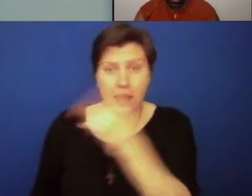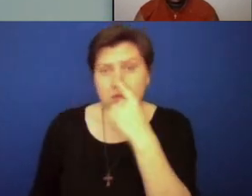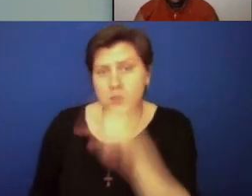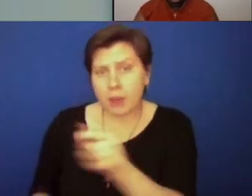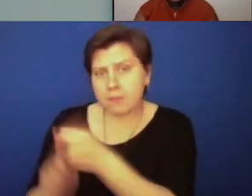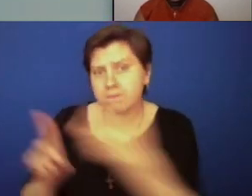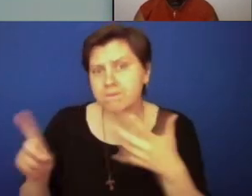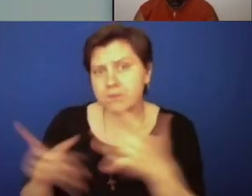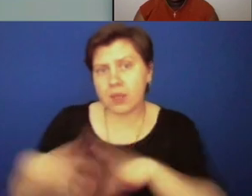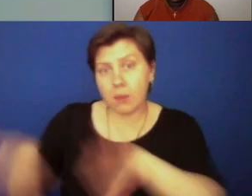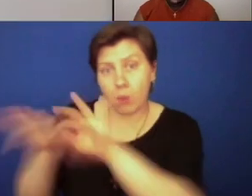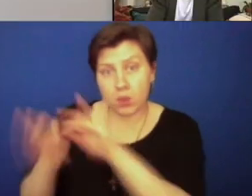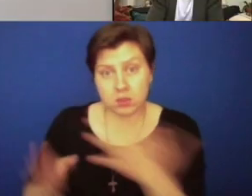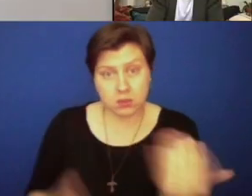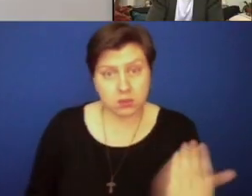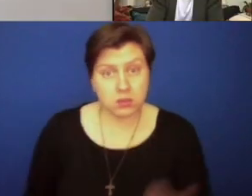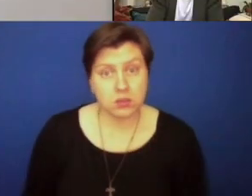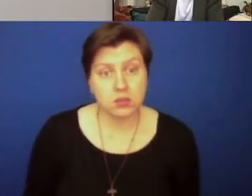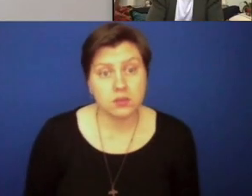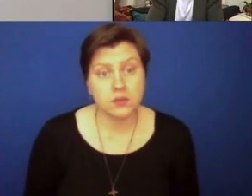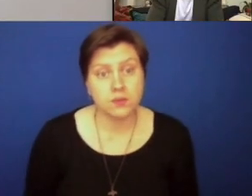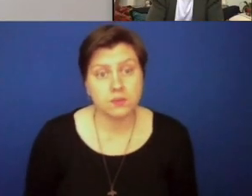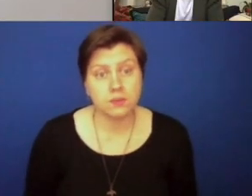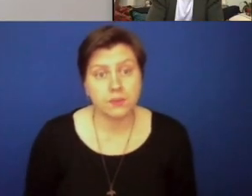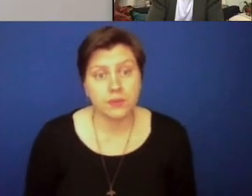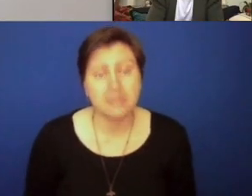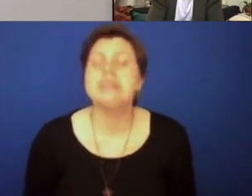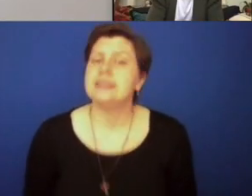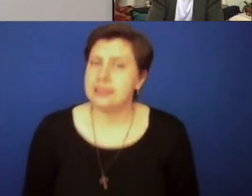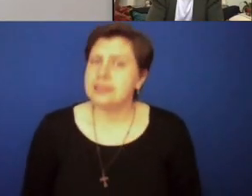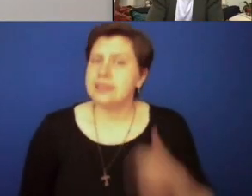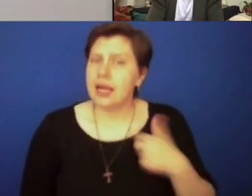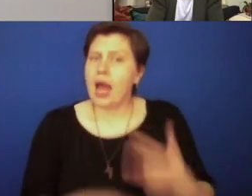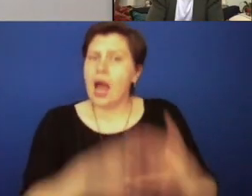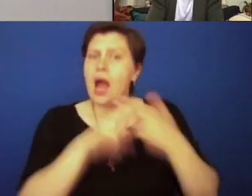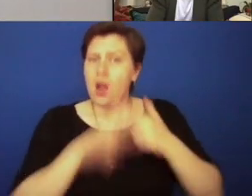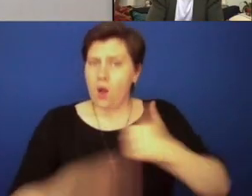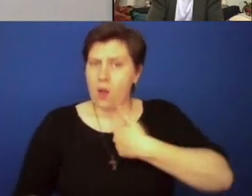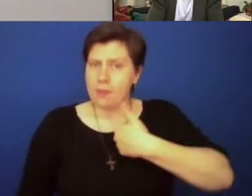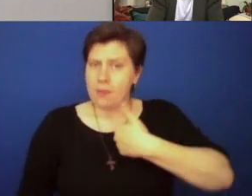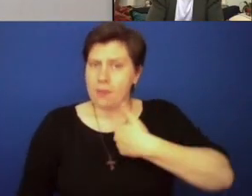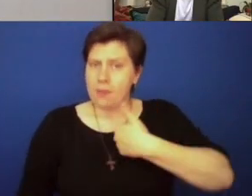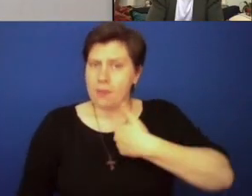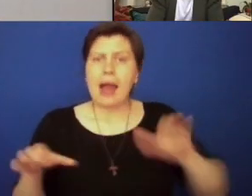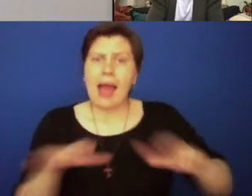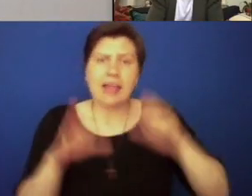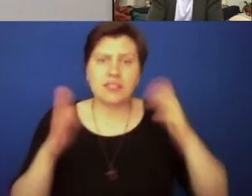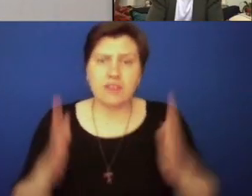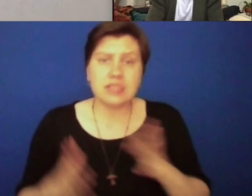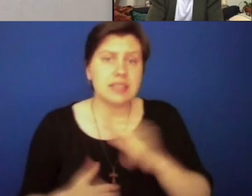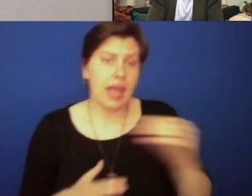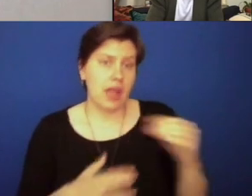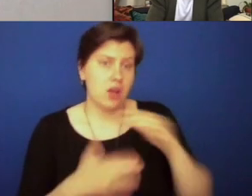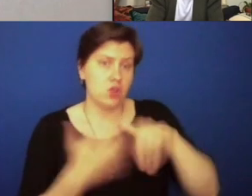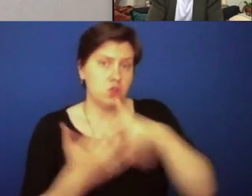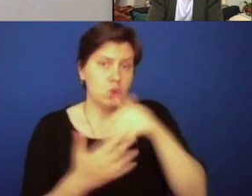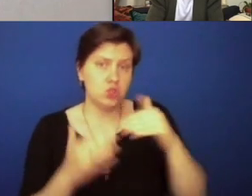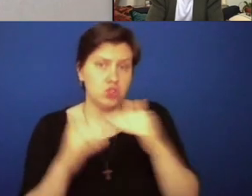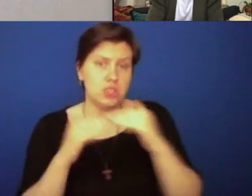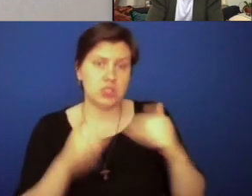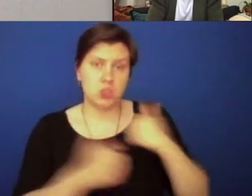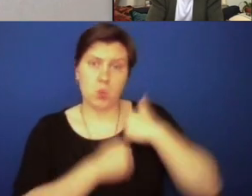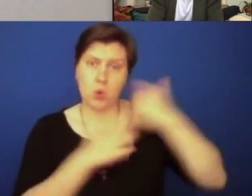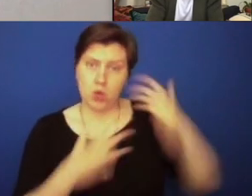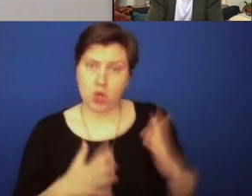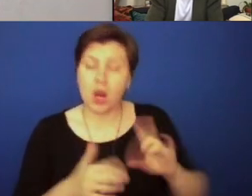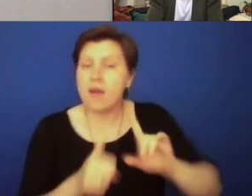well. So I recommend, I call myself an activist and a social justice warrior. First of all, looking at the